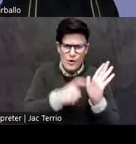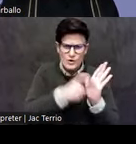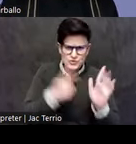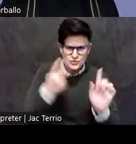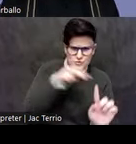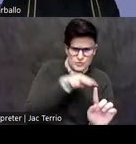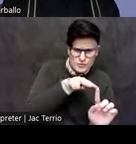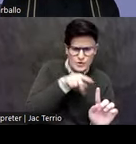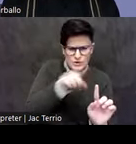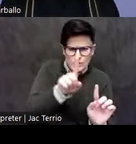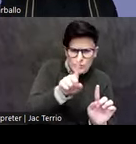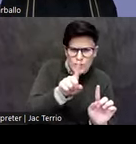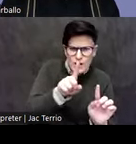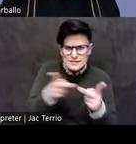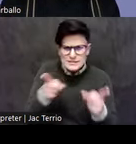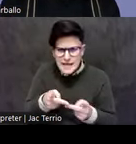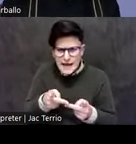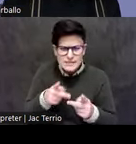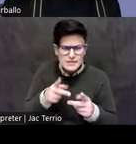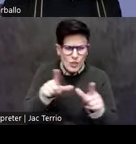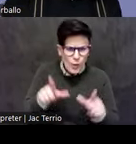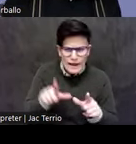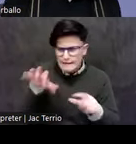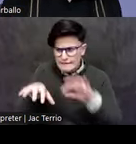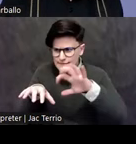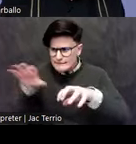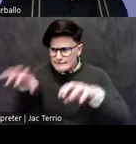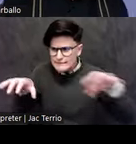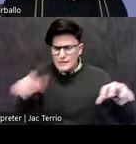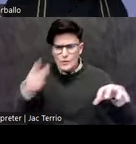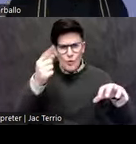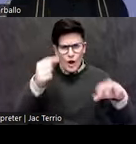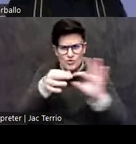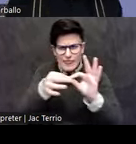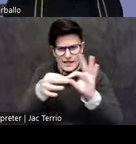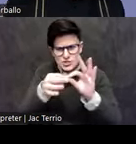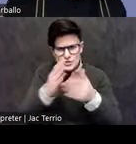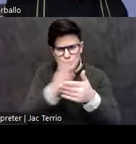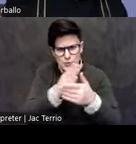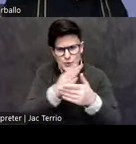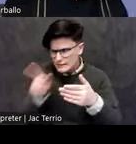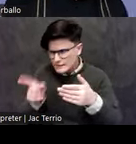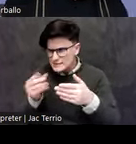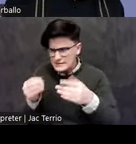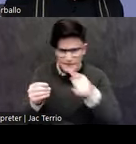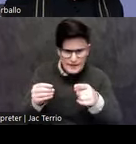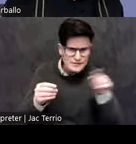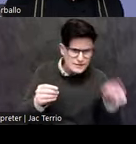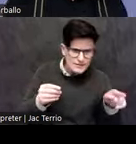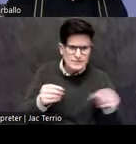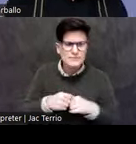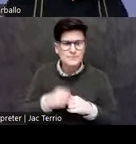were located and movement through the landscape and relationships between sites. And so first, one of my first studies was